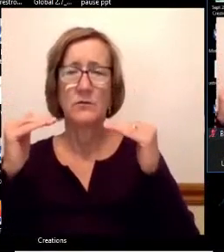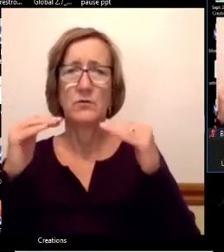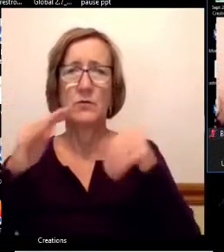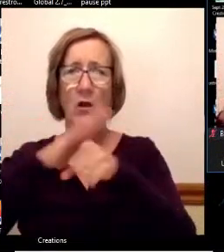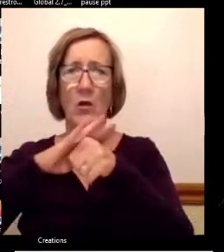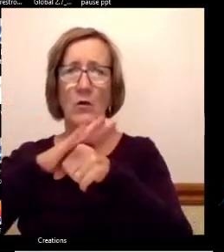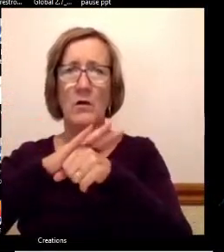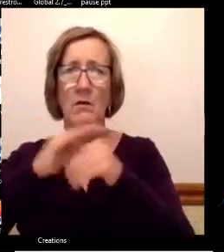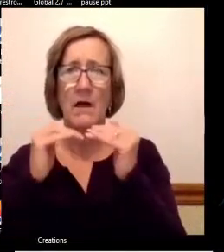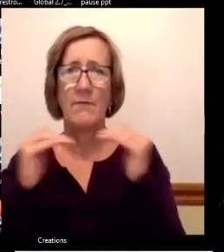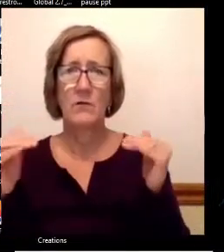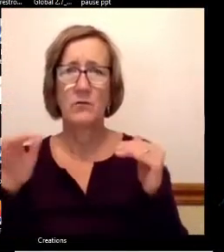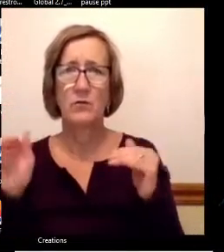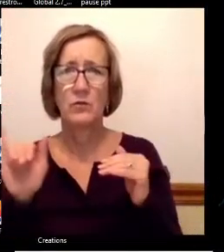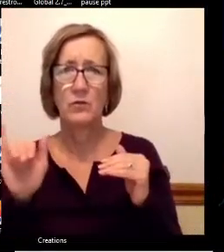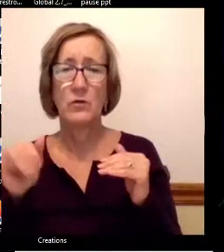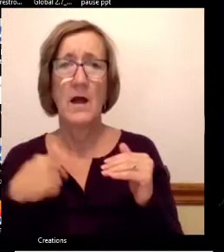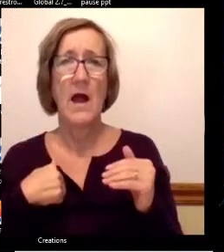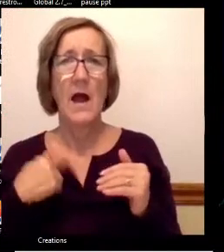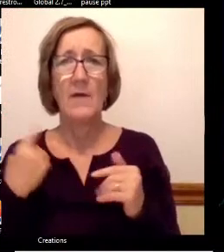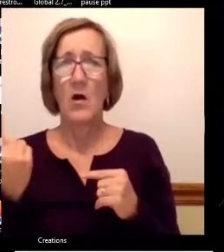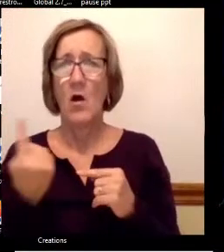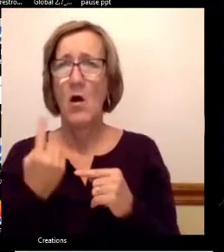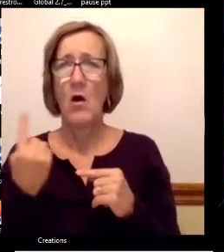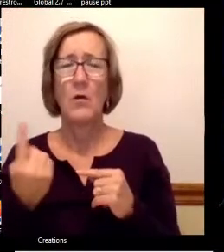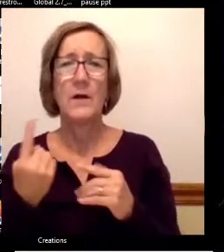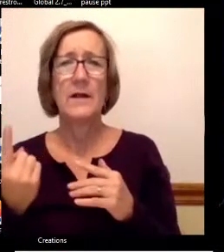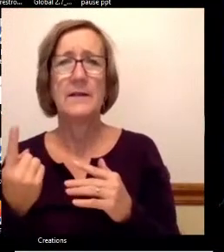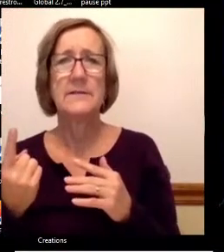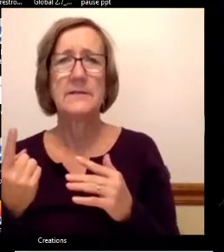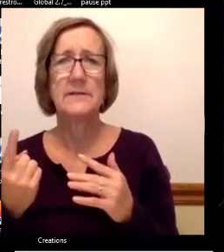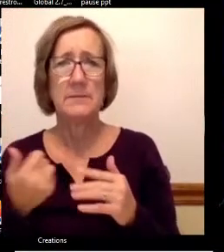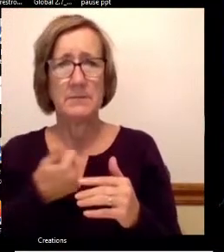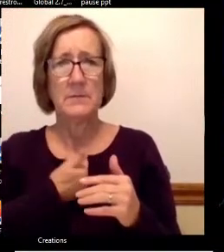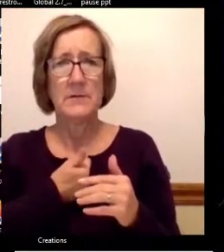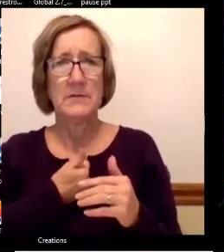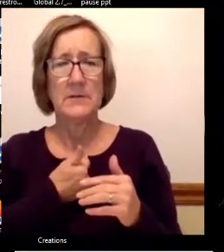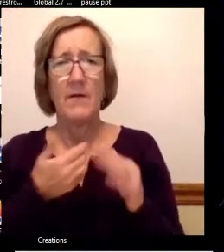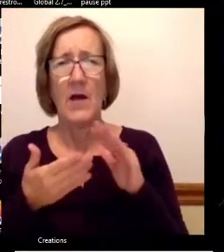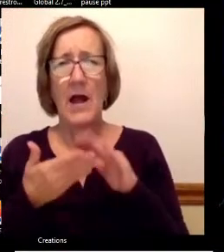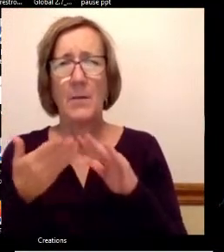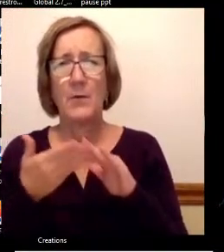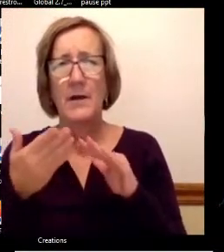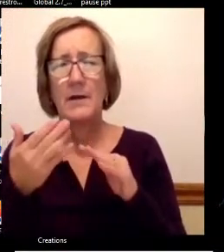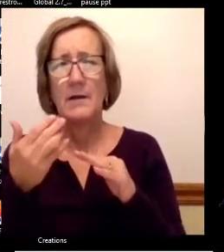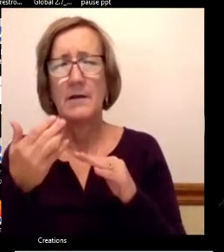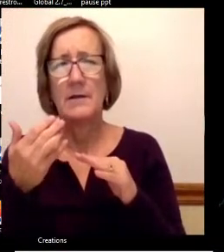I've always operated under a premise of that when you're